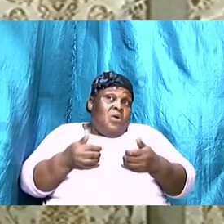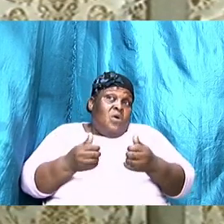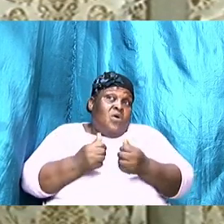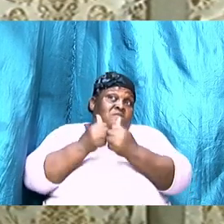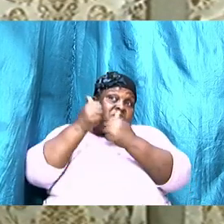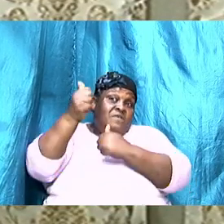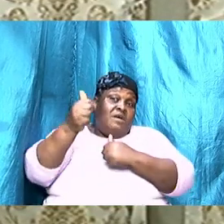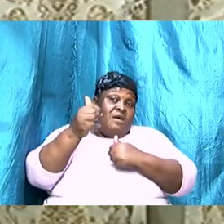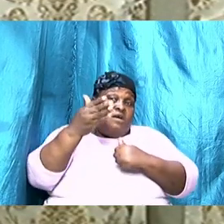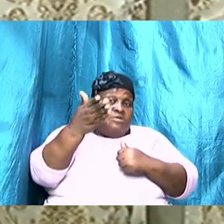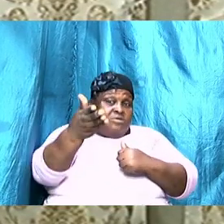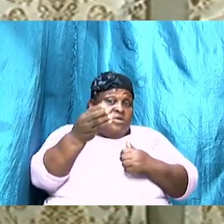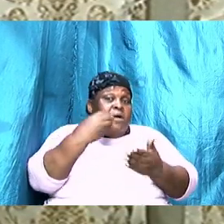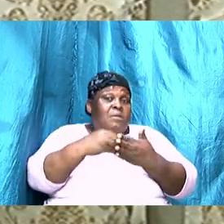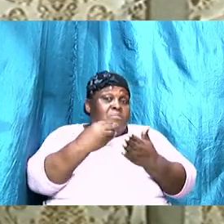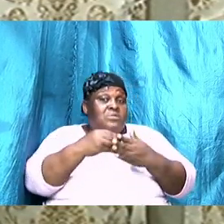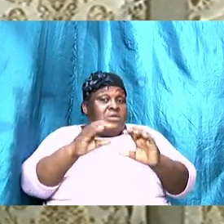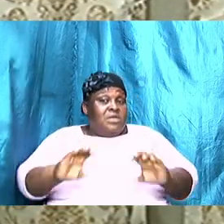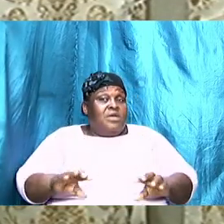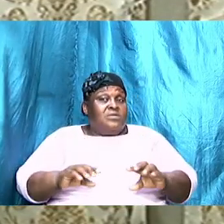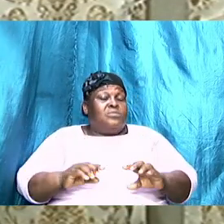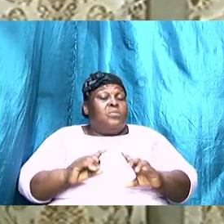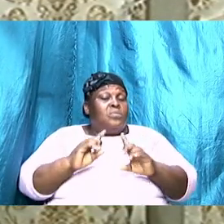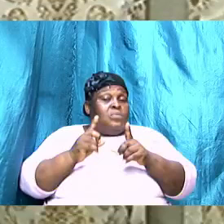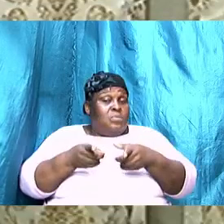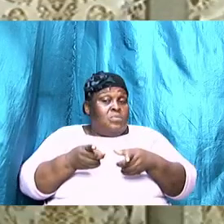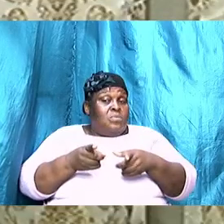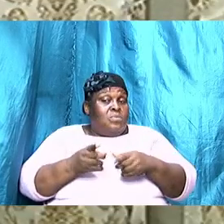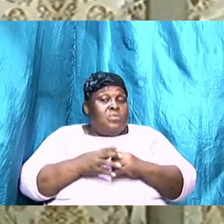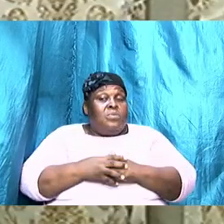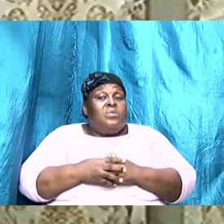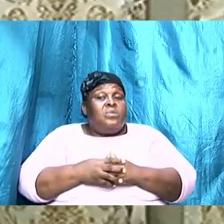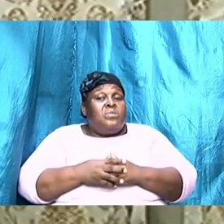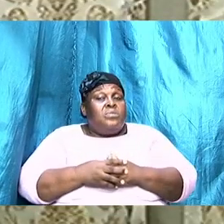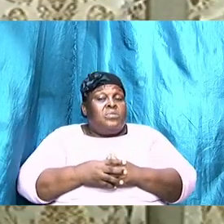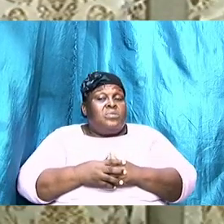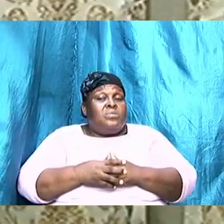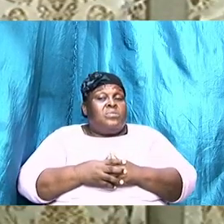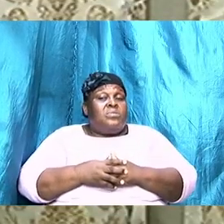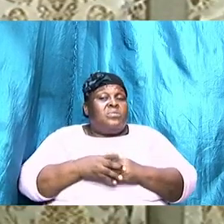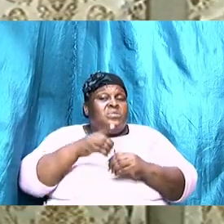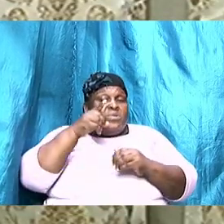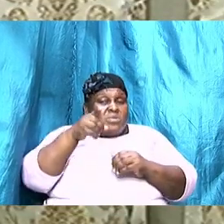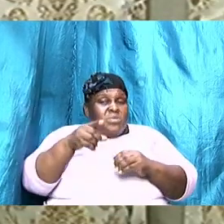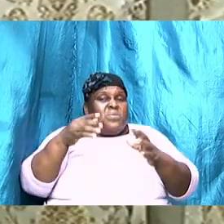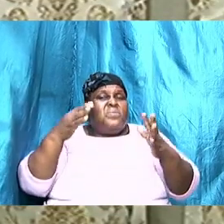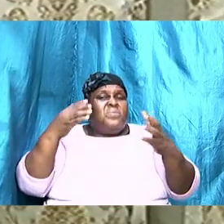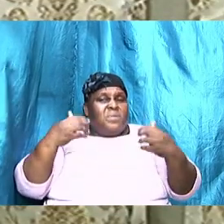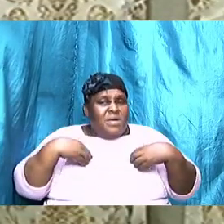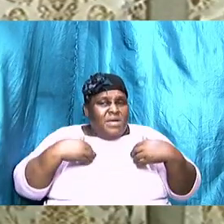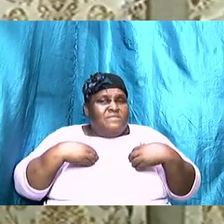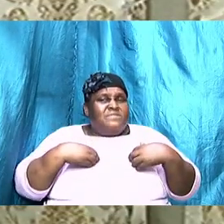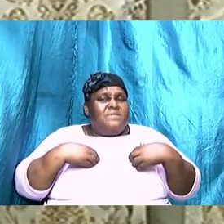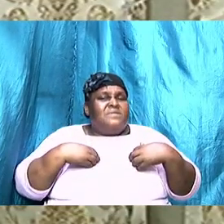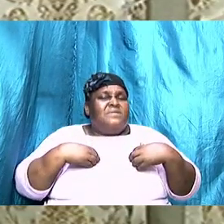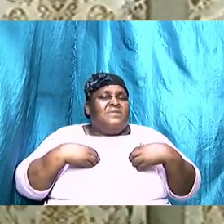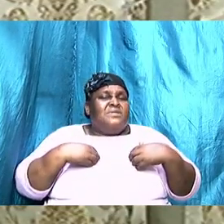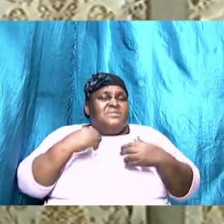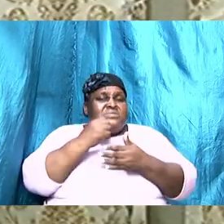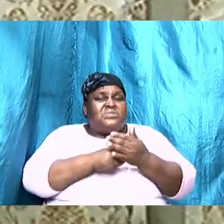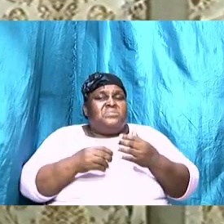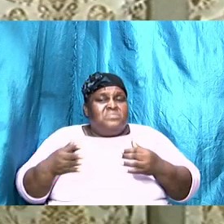of monetary input into the structure but you have got to have something there